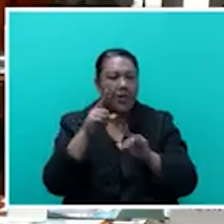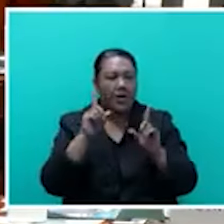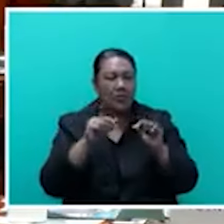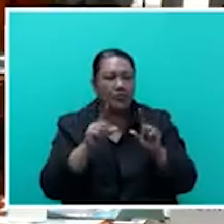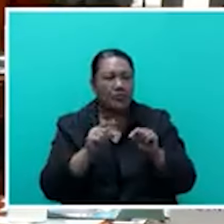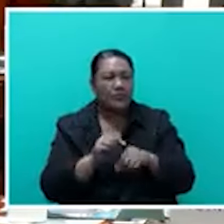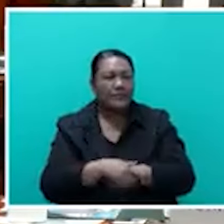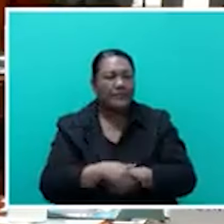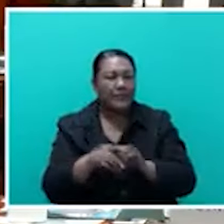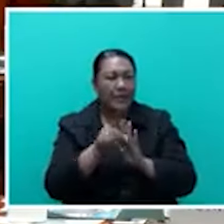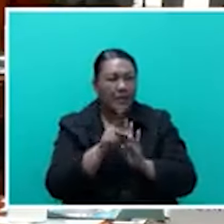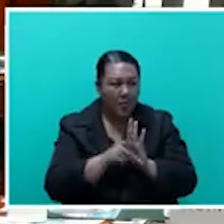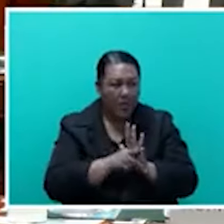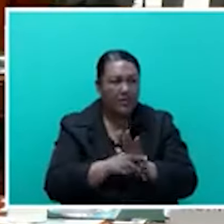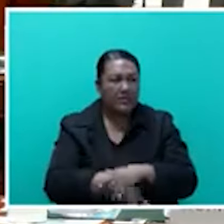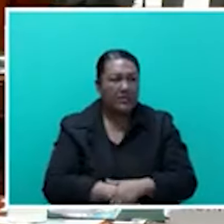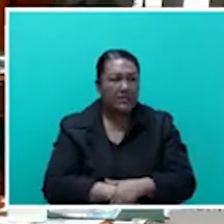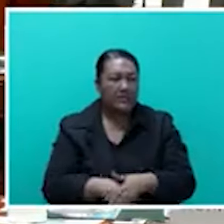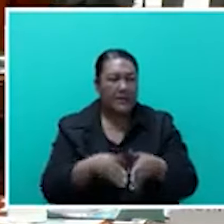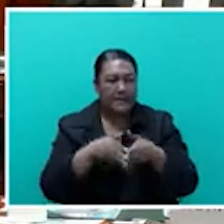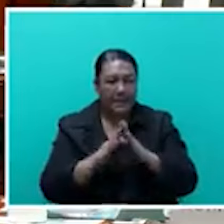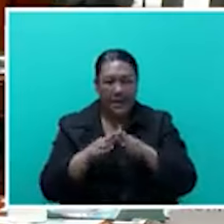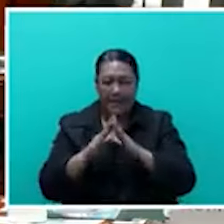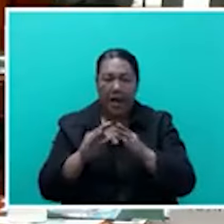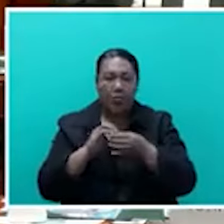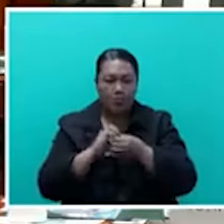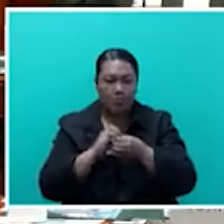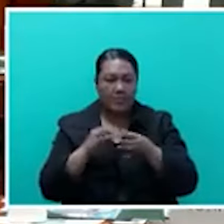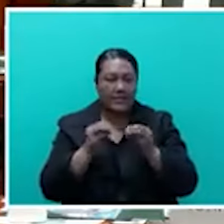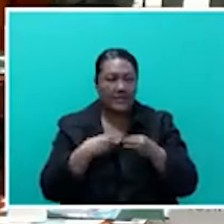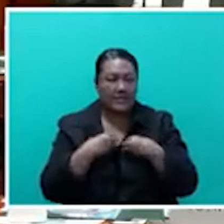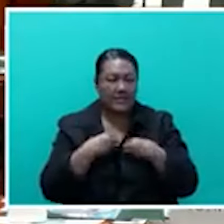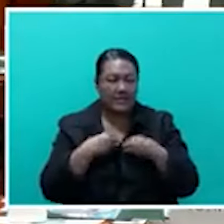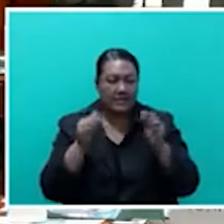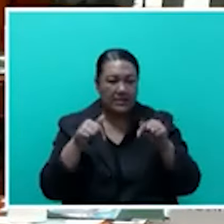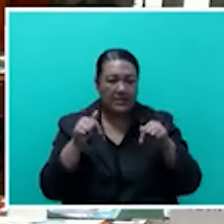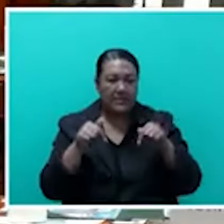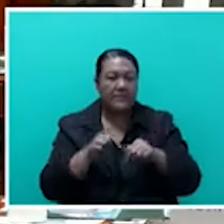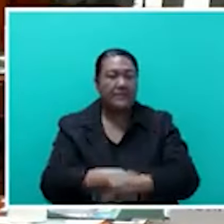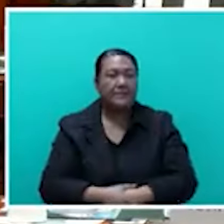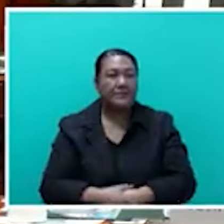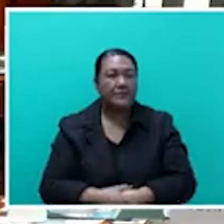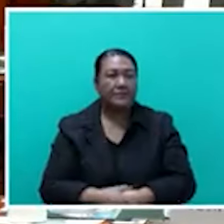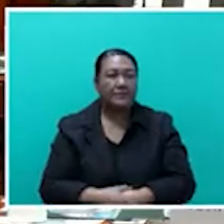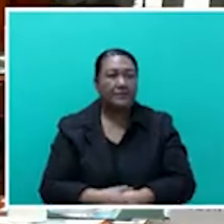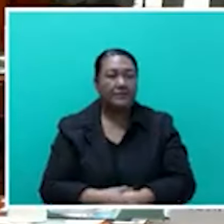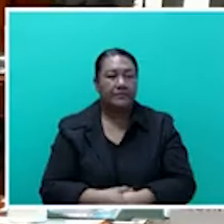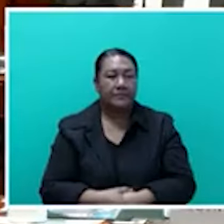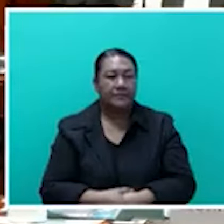Policies with how they can come in and set up their businesses. And I know that we have